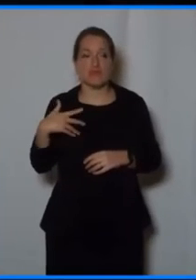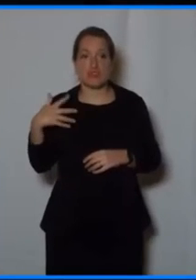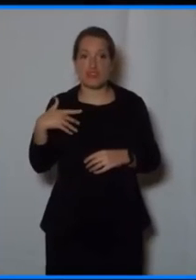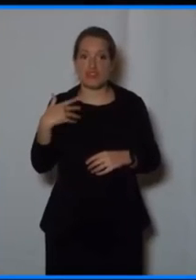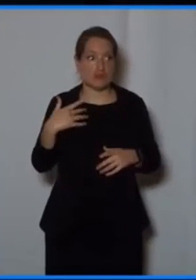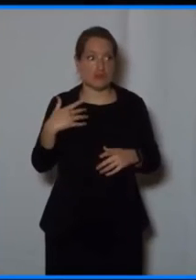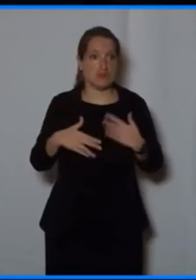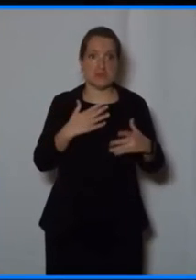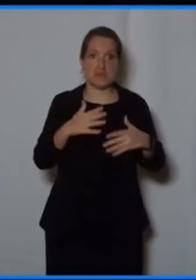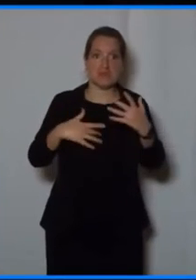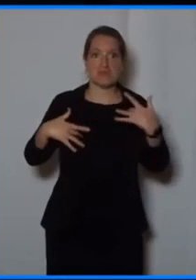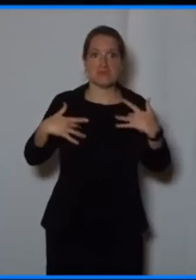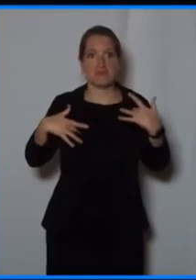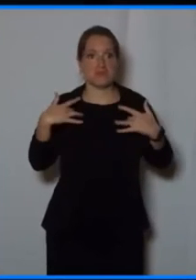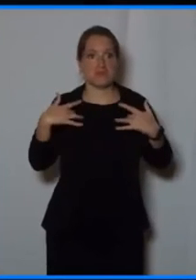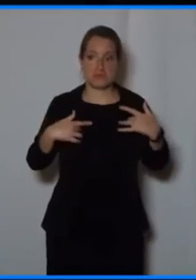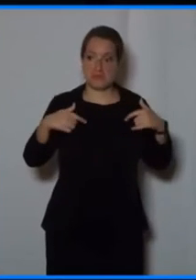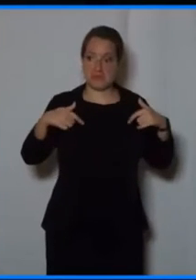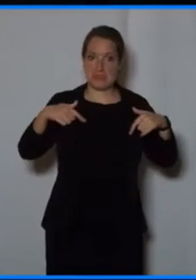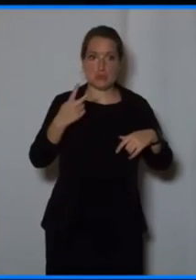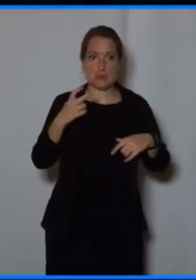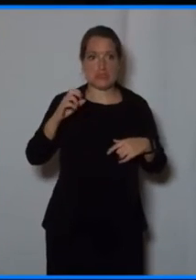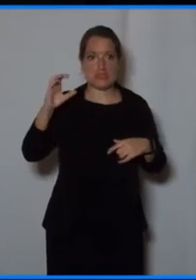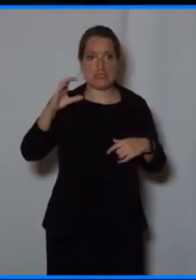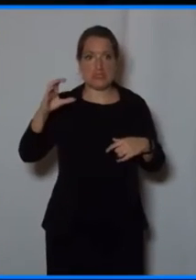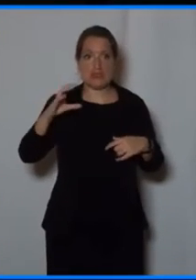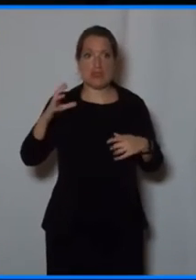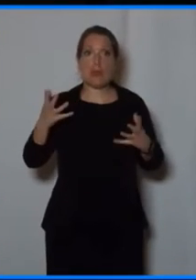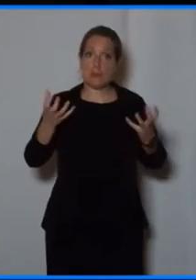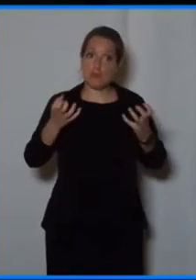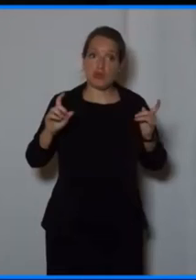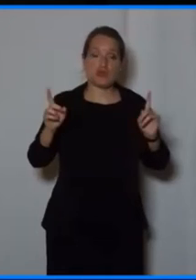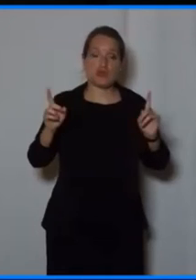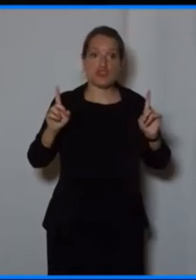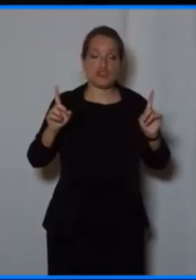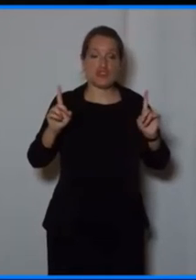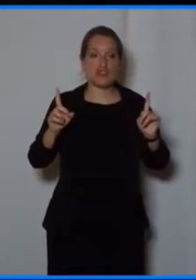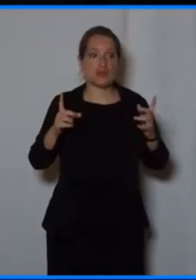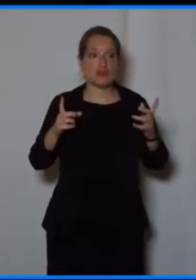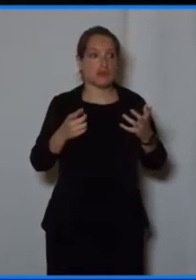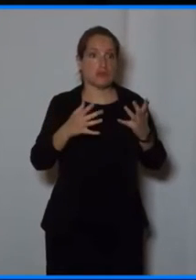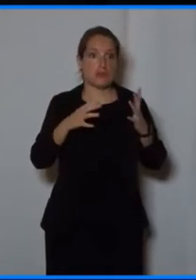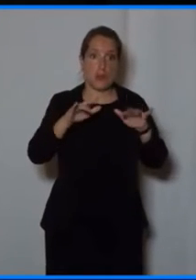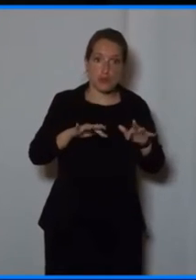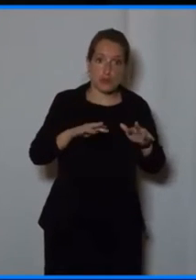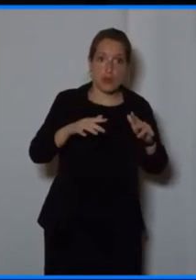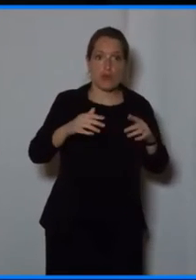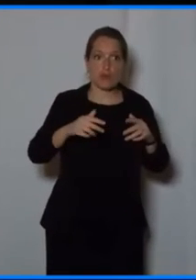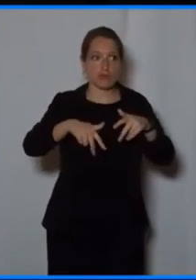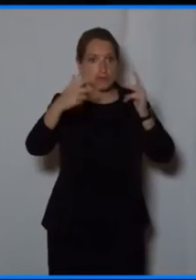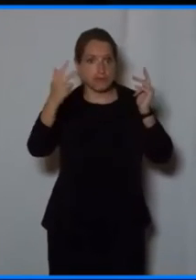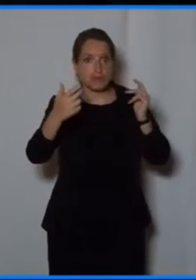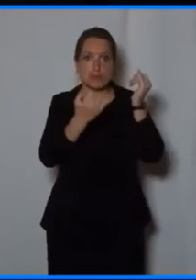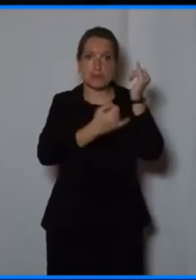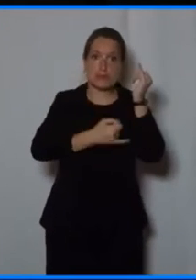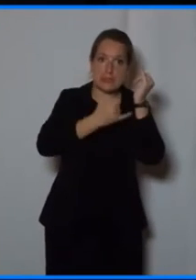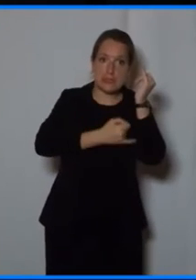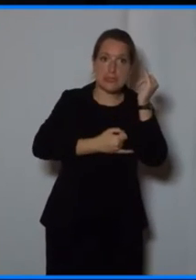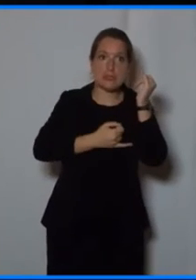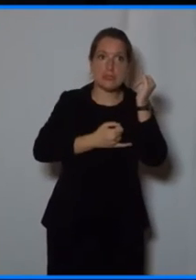scientists. That's already more difficult. And you need good data sets. So how can we develop public policies